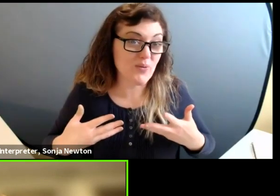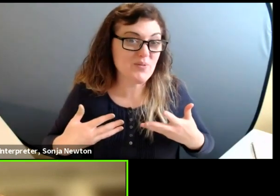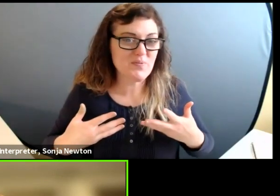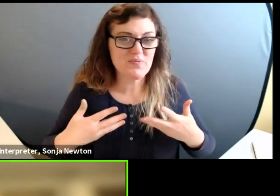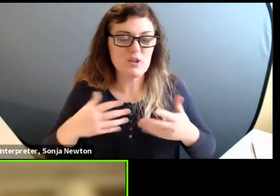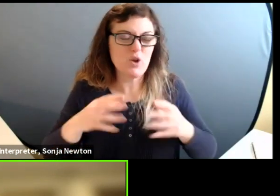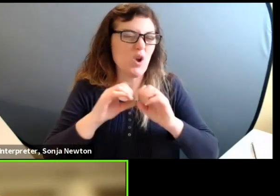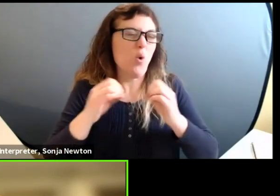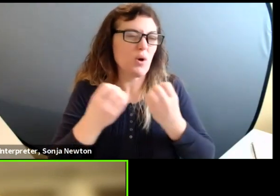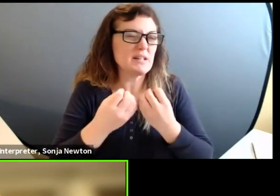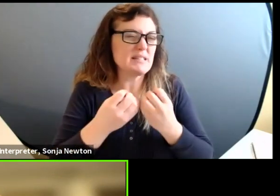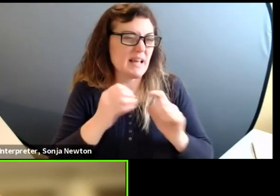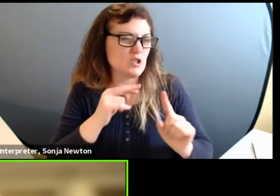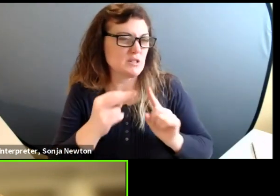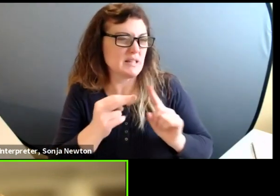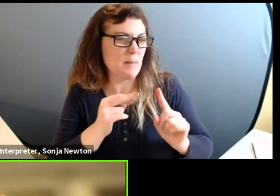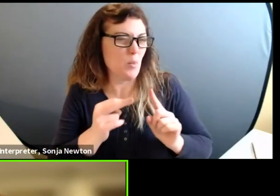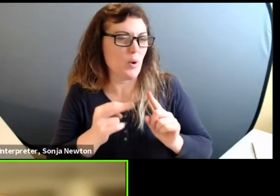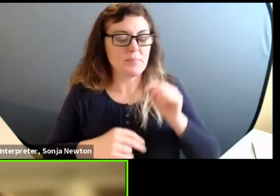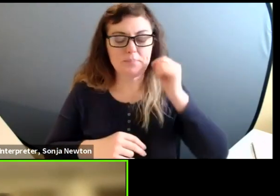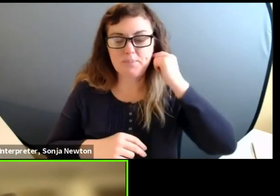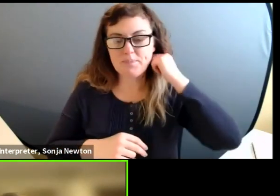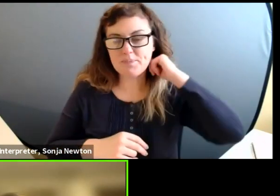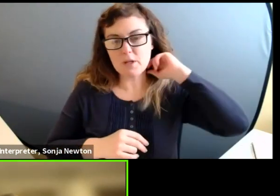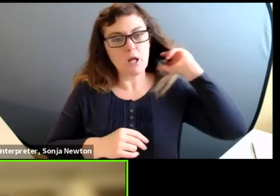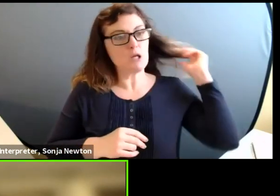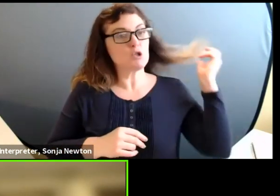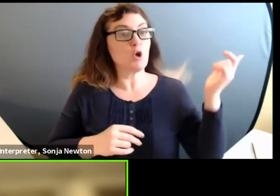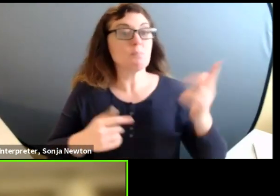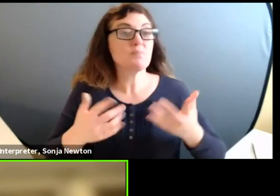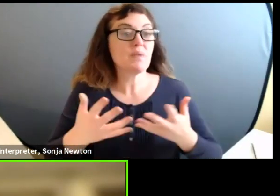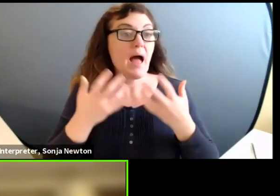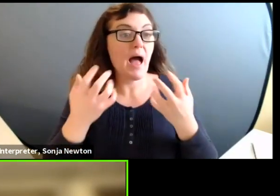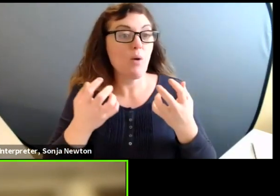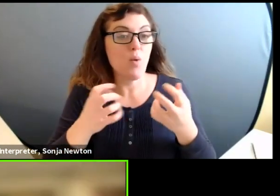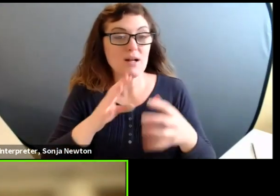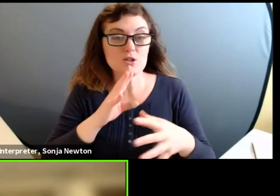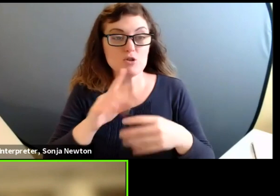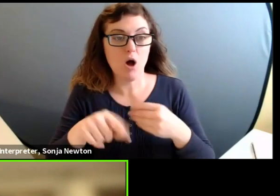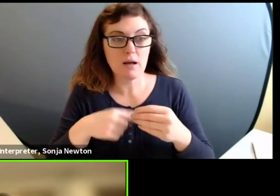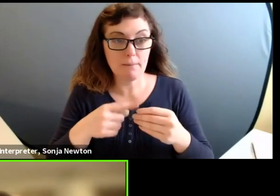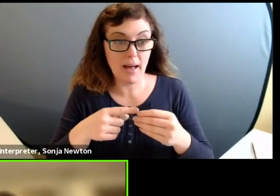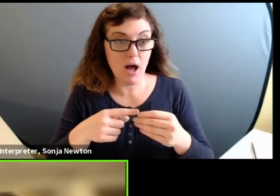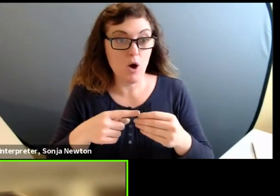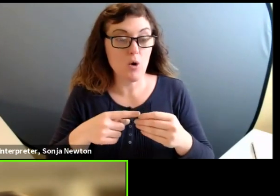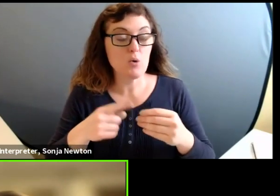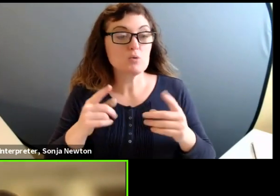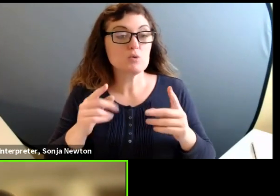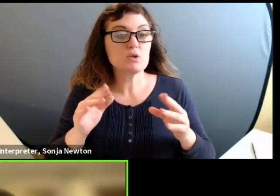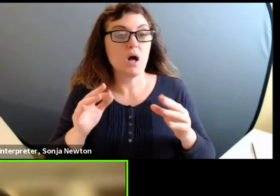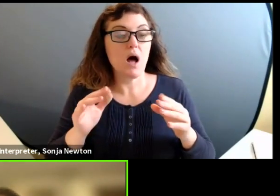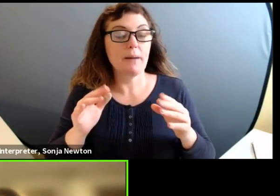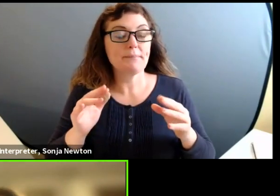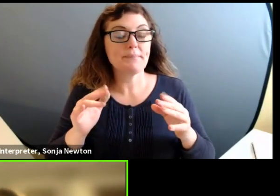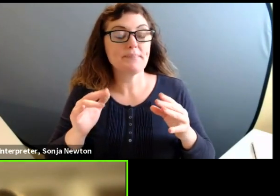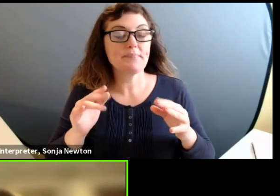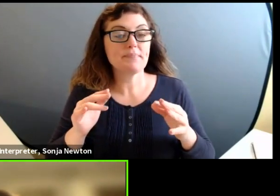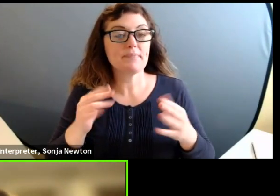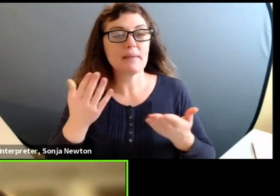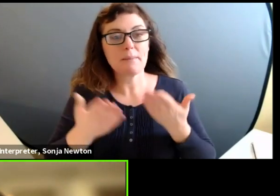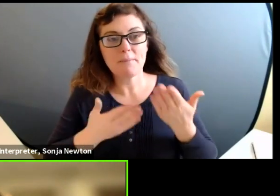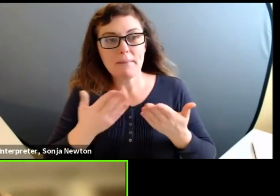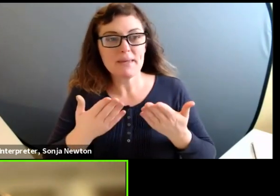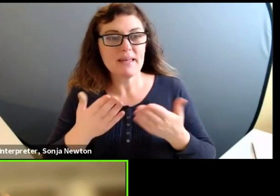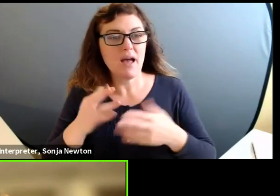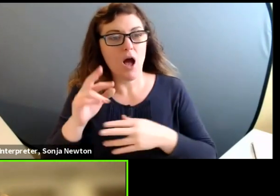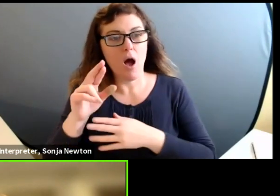standpoint, too. So, I'll sort of talk about a little bit you, a lot of you are probably in Roberta's session,